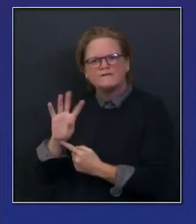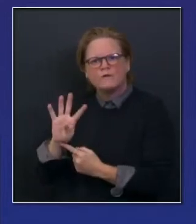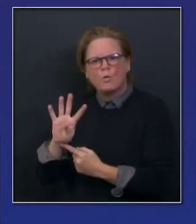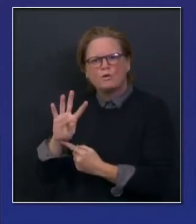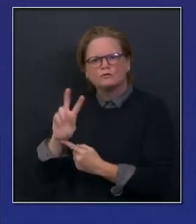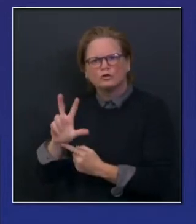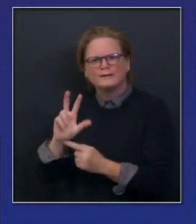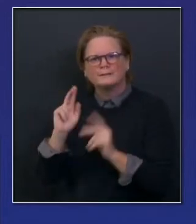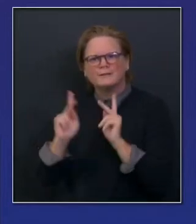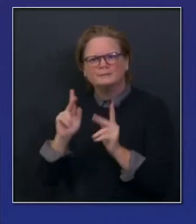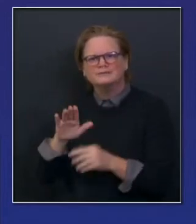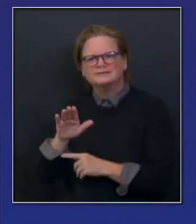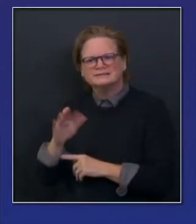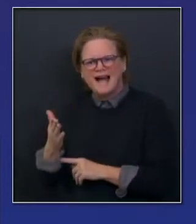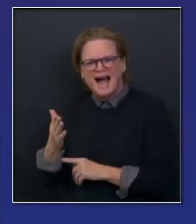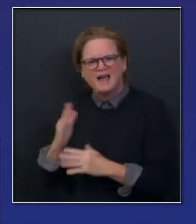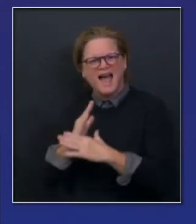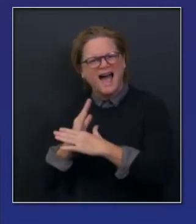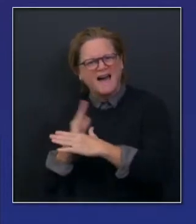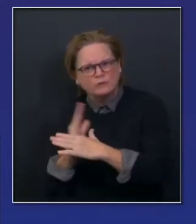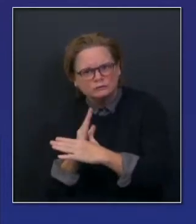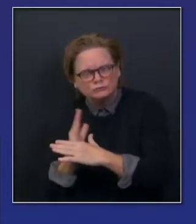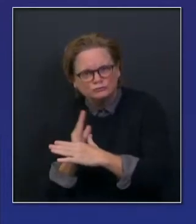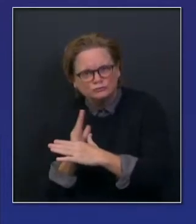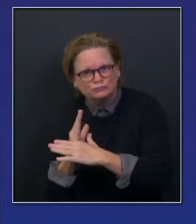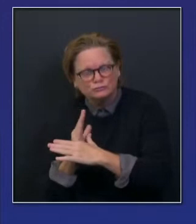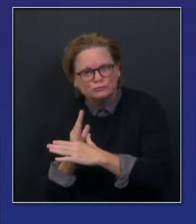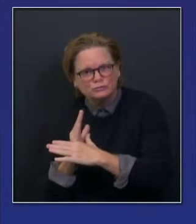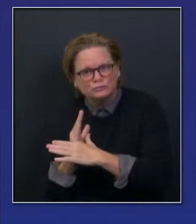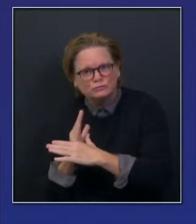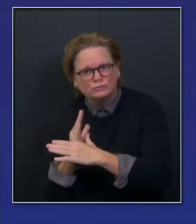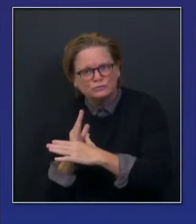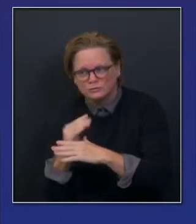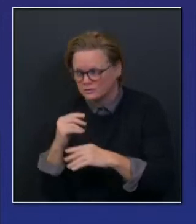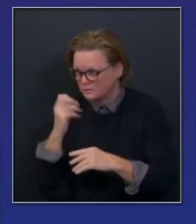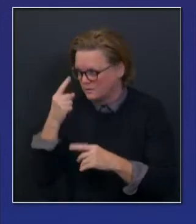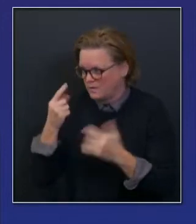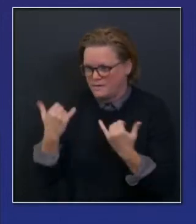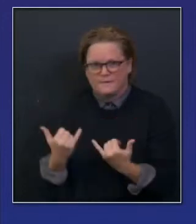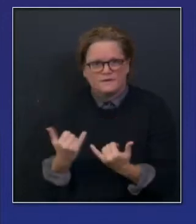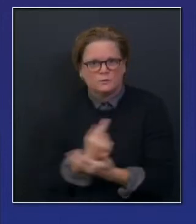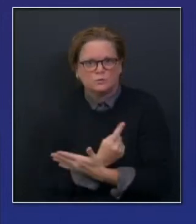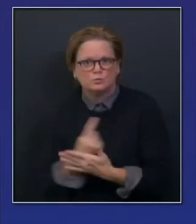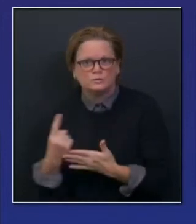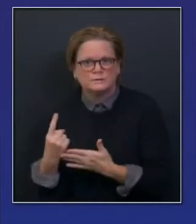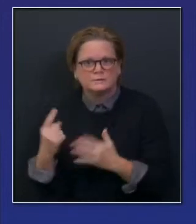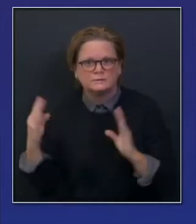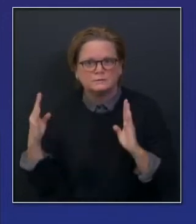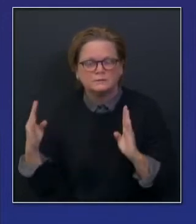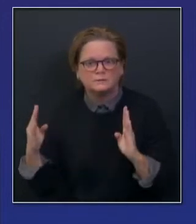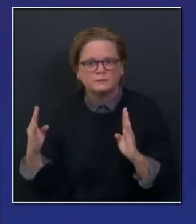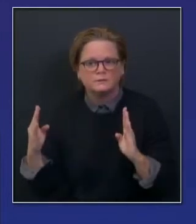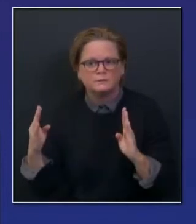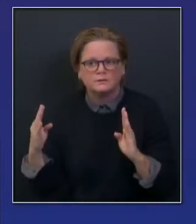163 on average over the last seven days. Compare the seven-day average one month ago, 41.